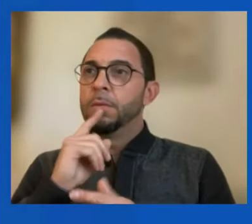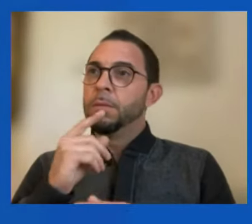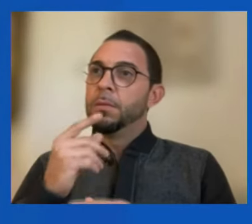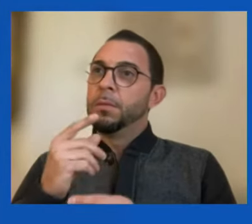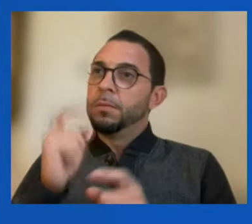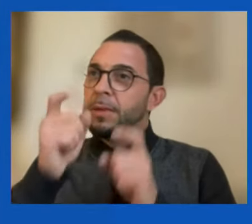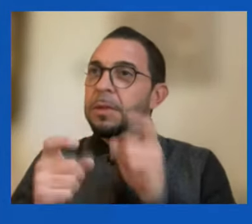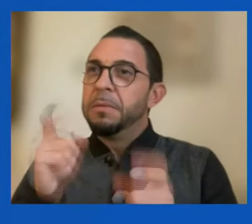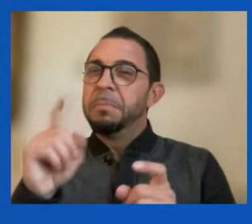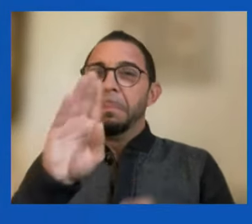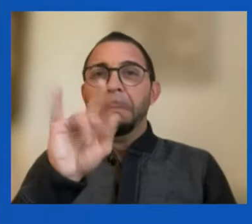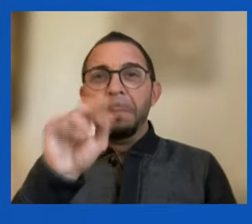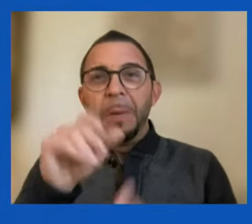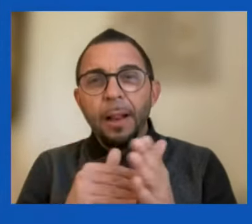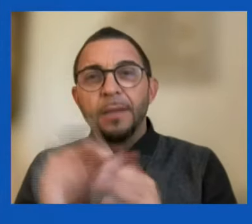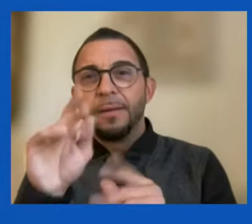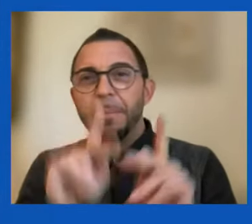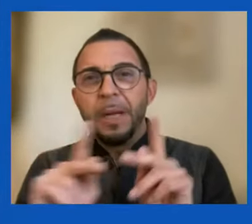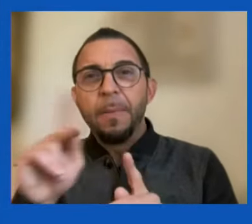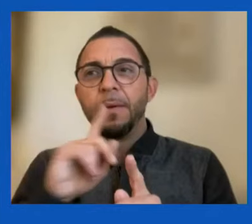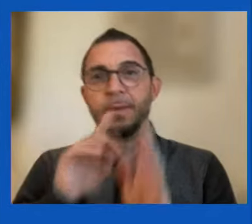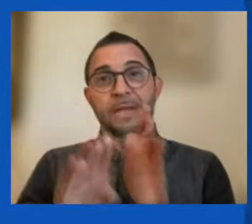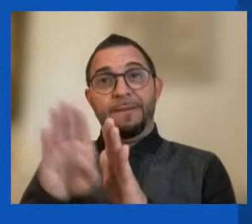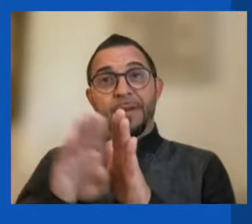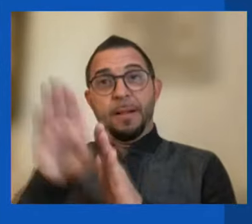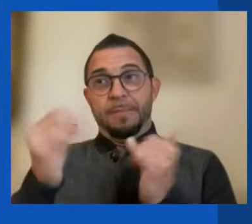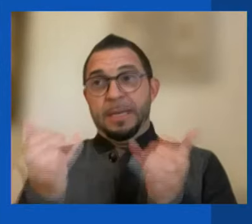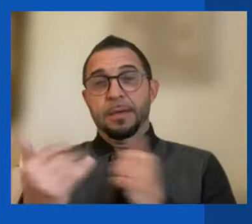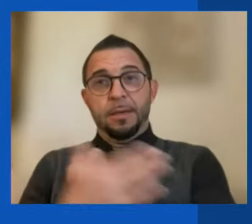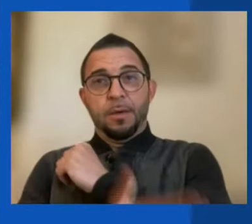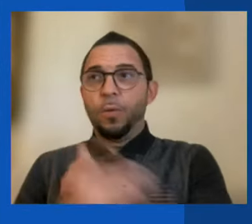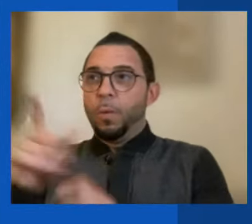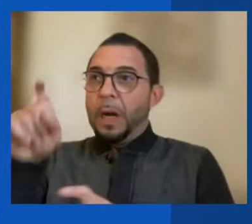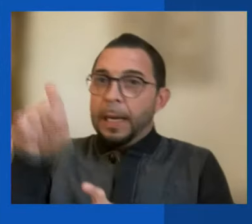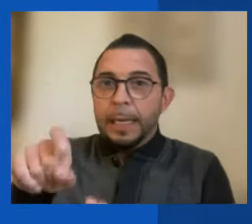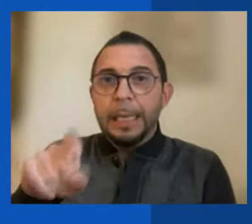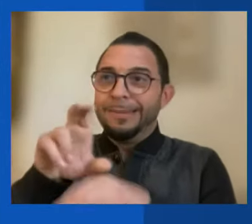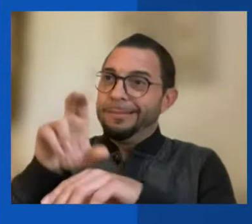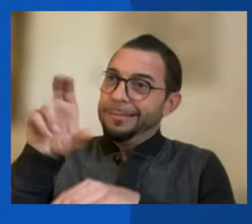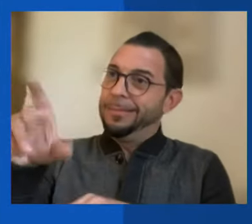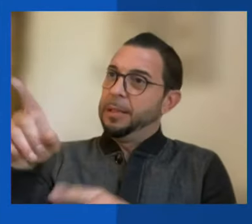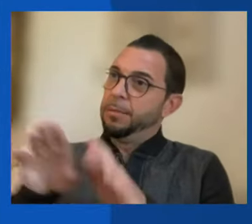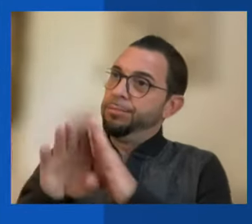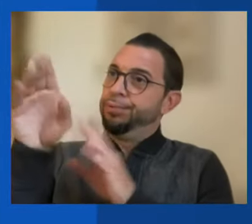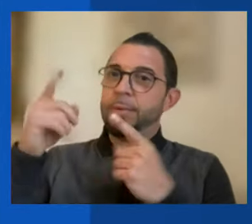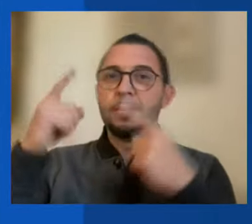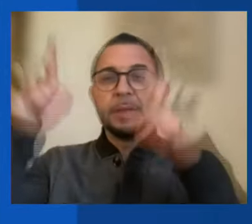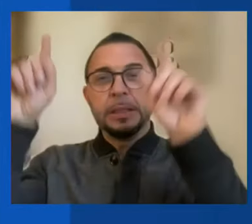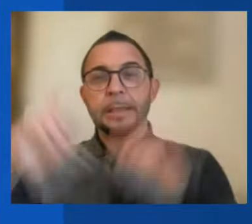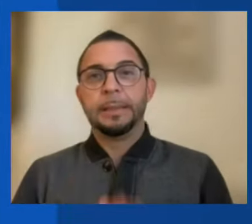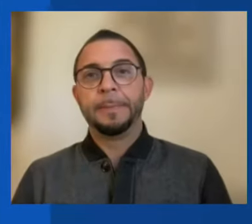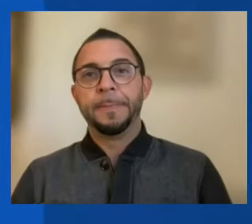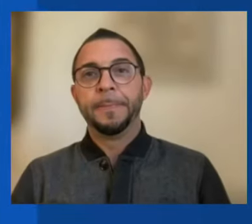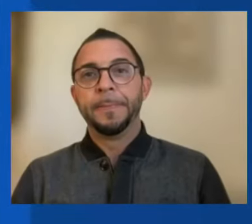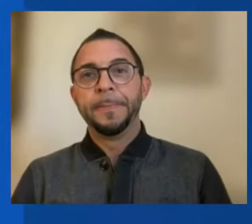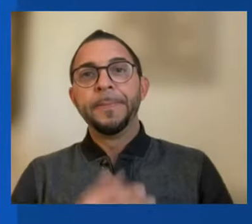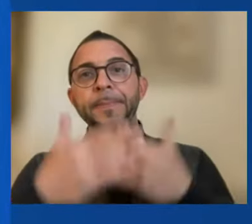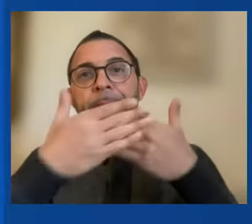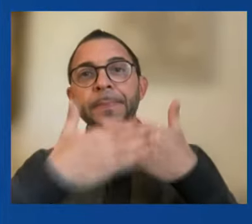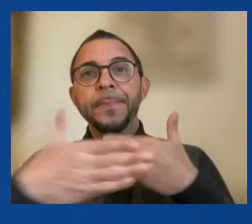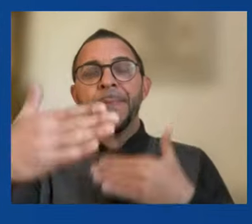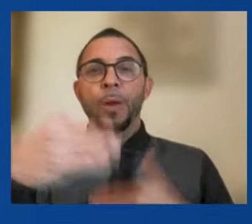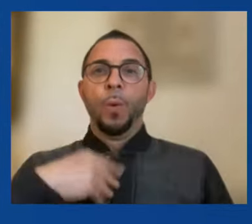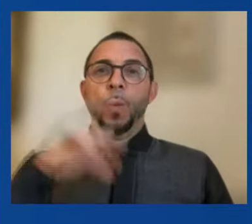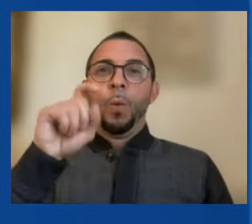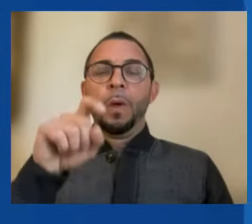in developing countries with what they will need to succeed. Going forward, we need to evolve the